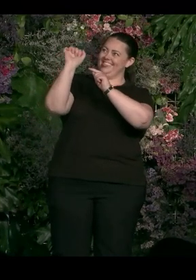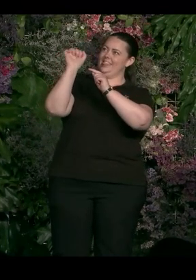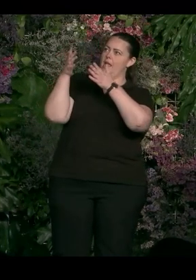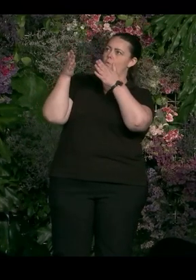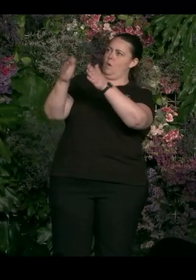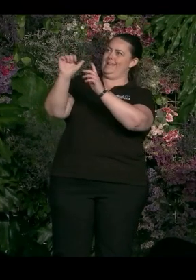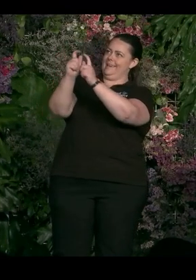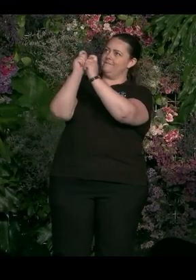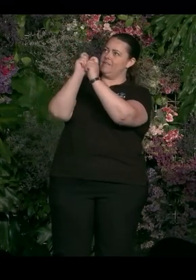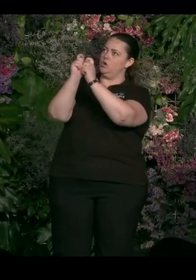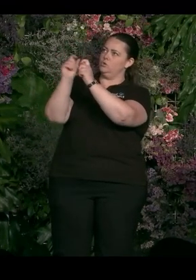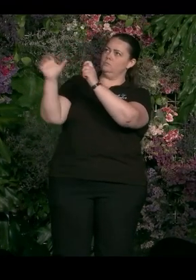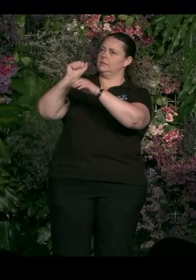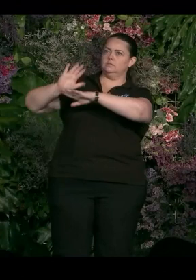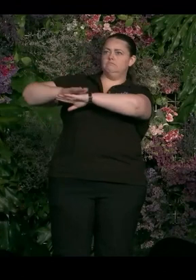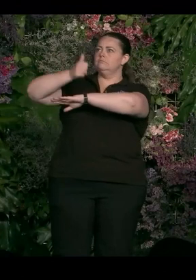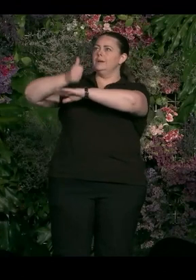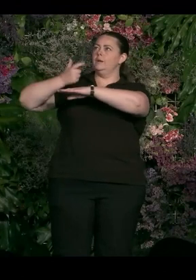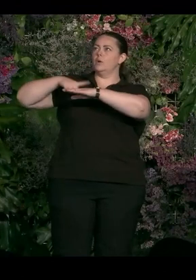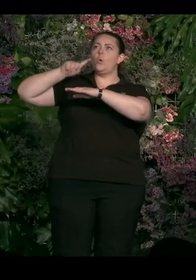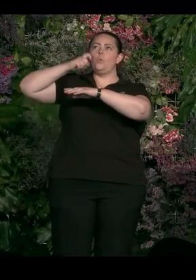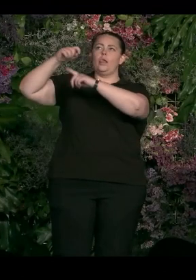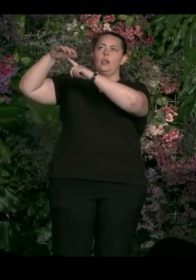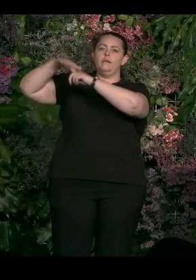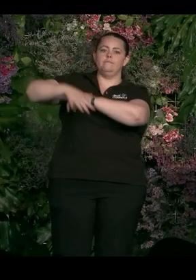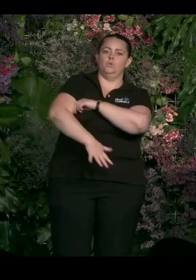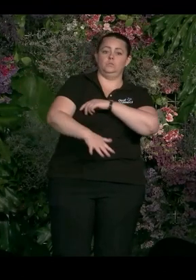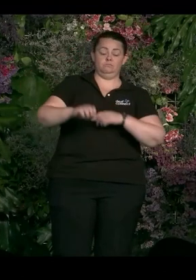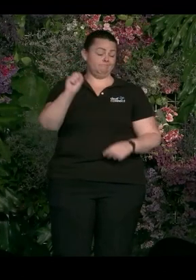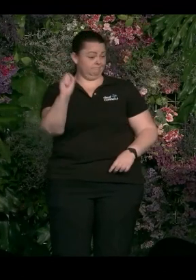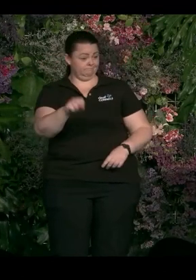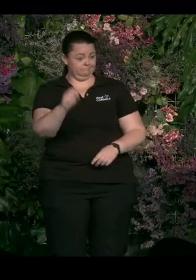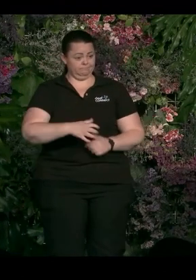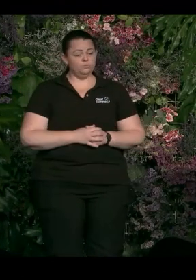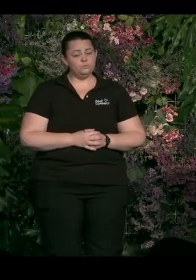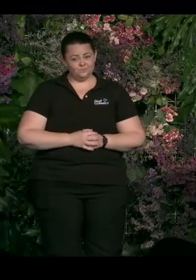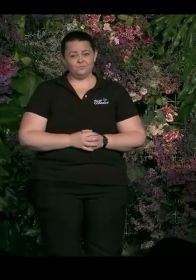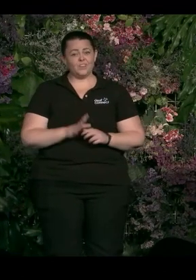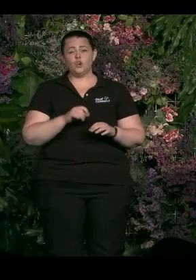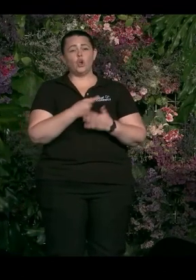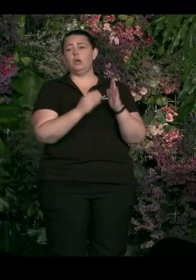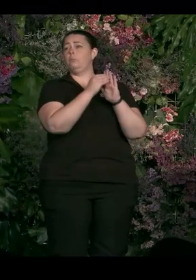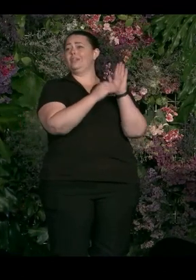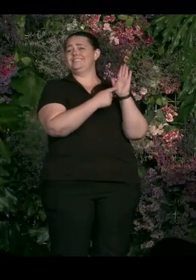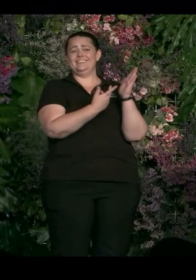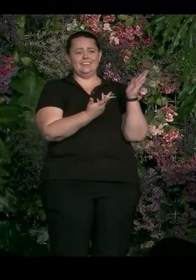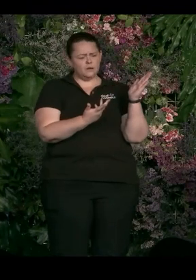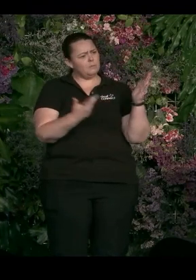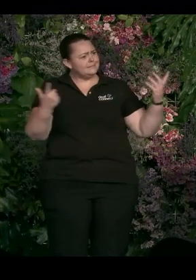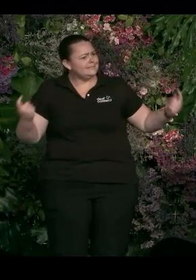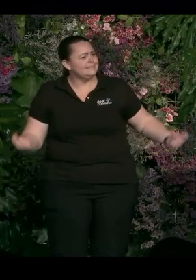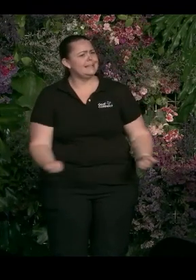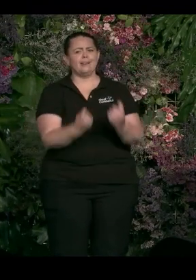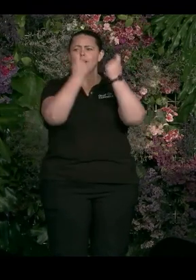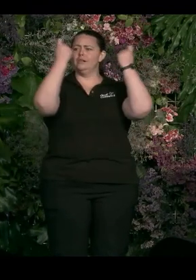rhetoric. And celebrated. You know, I think it's not just about a policy, it's really celebrating. Look at who we have as the